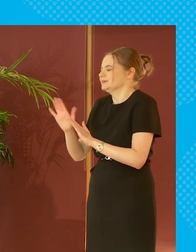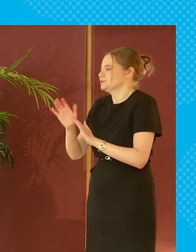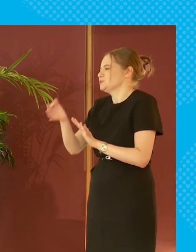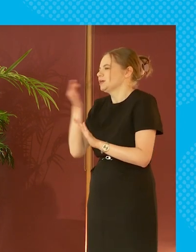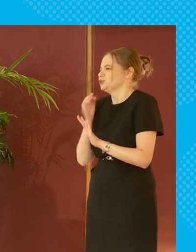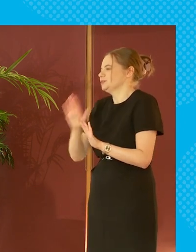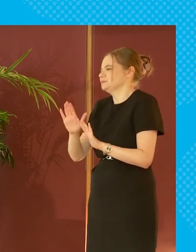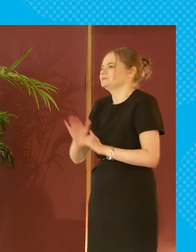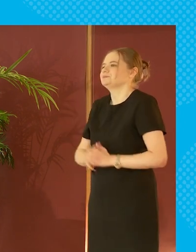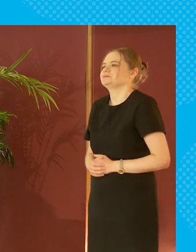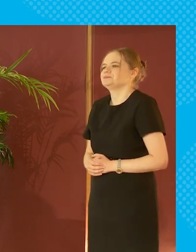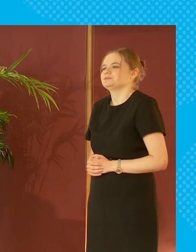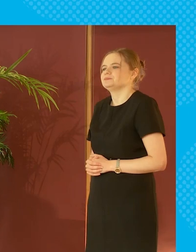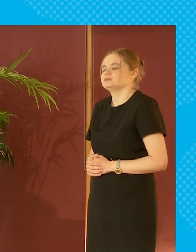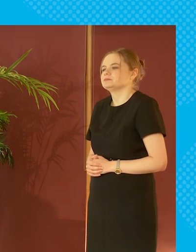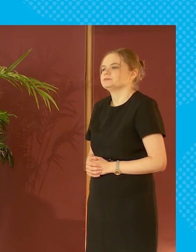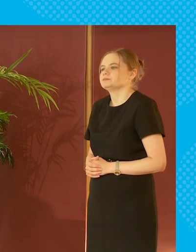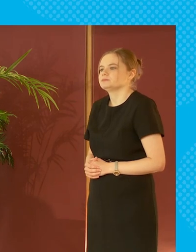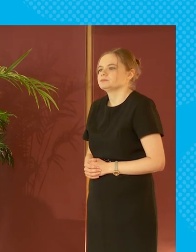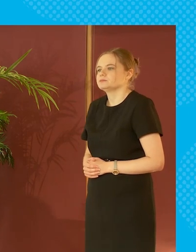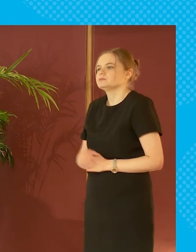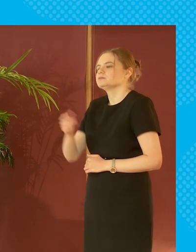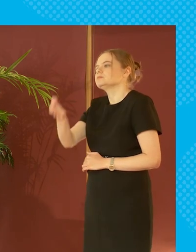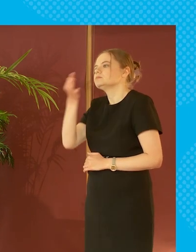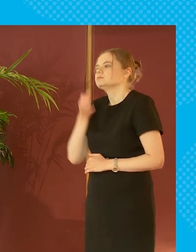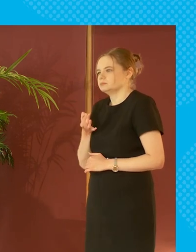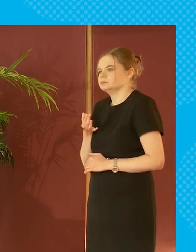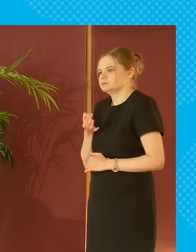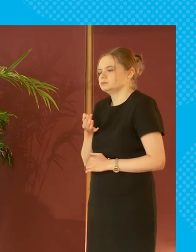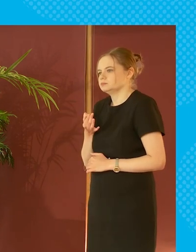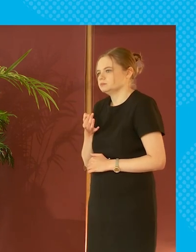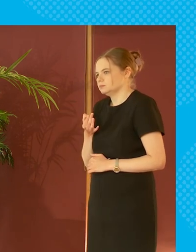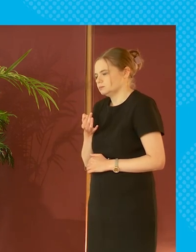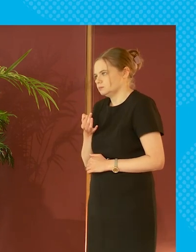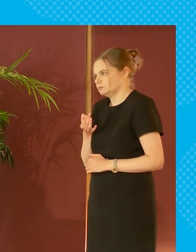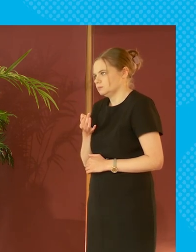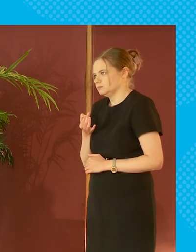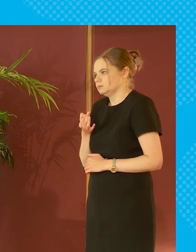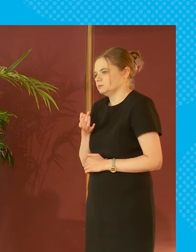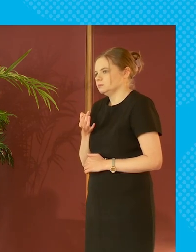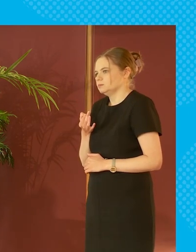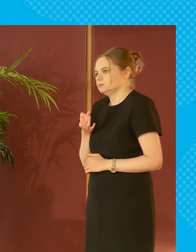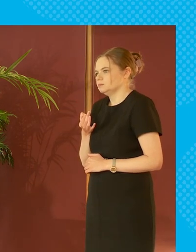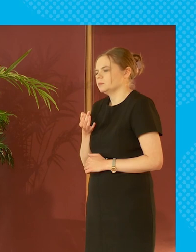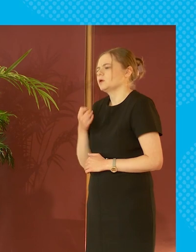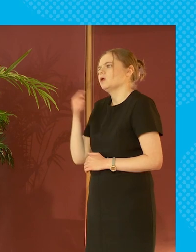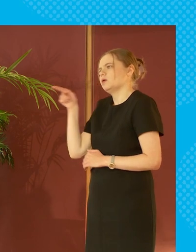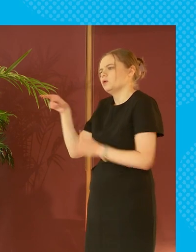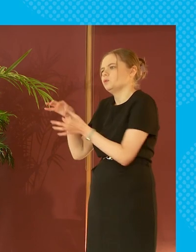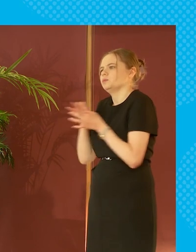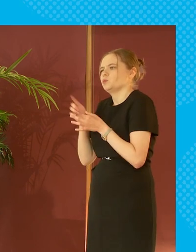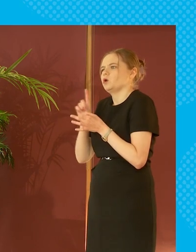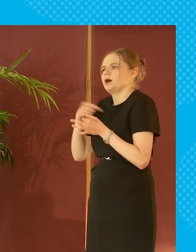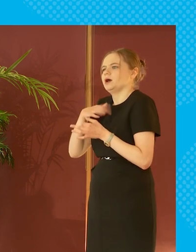msp i'm here as futures forum director and i think the the last comment is getting towards what i was interested in asking